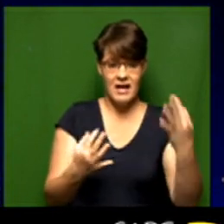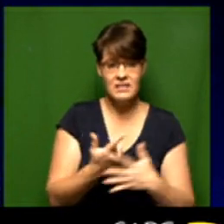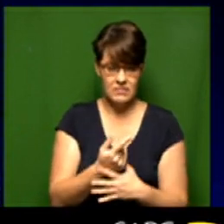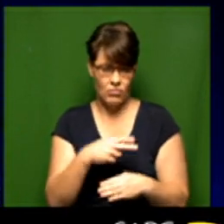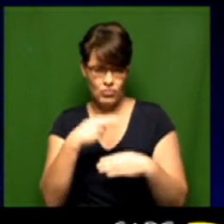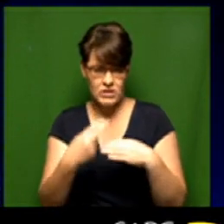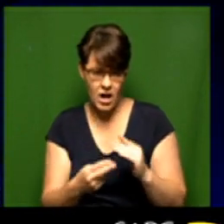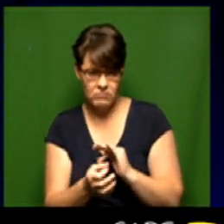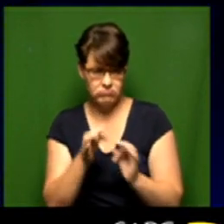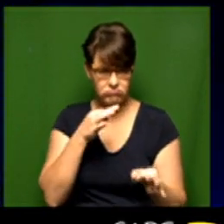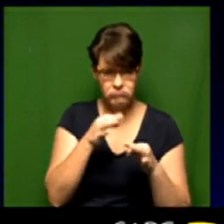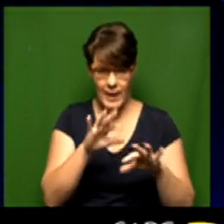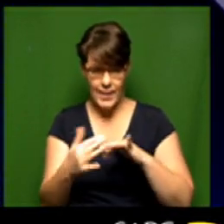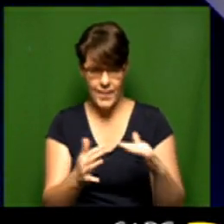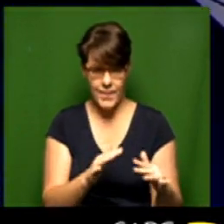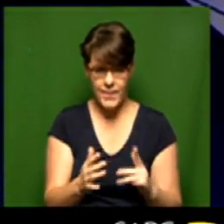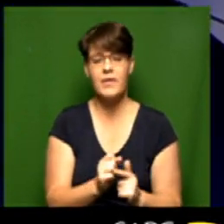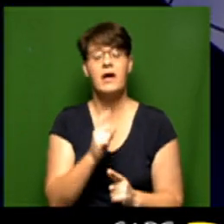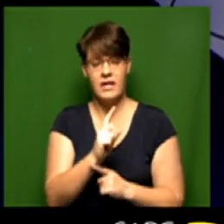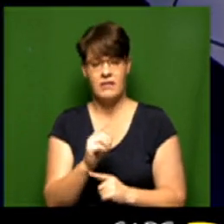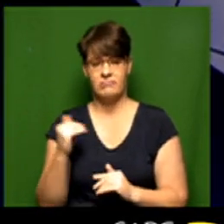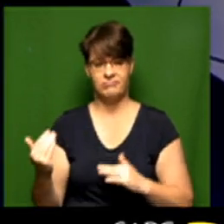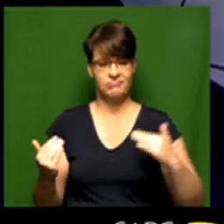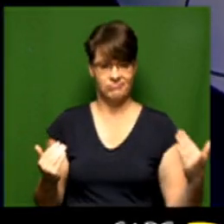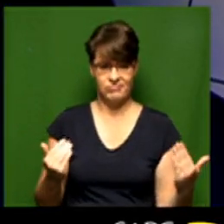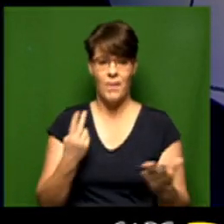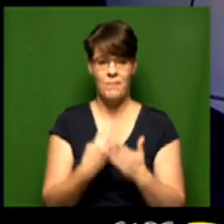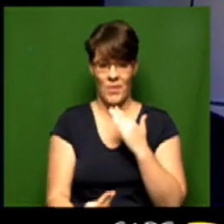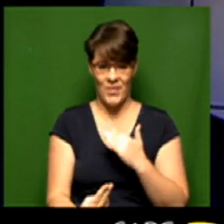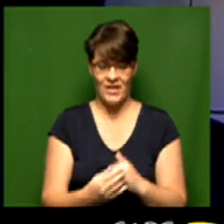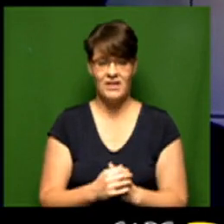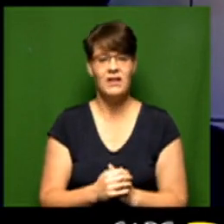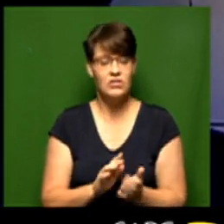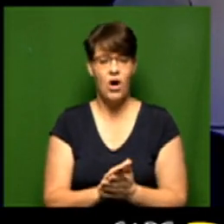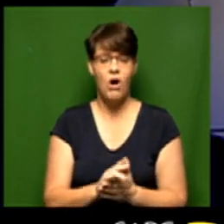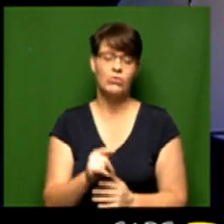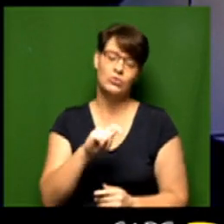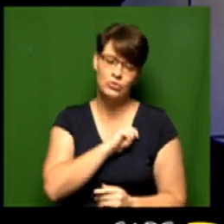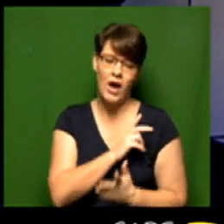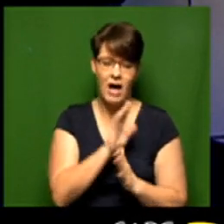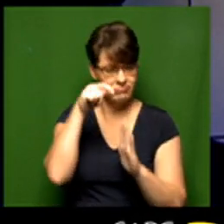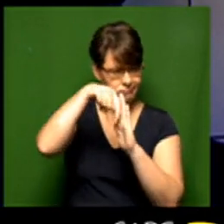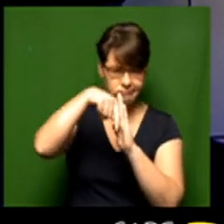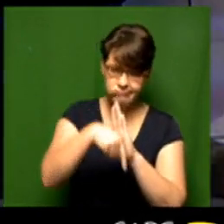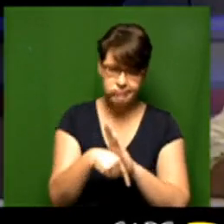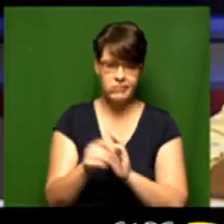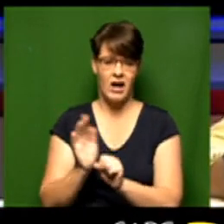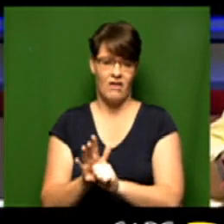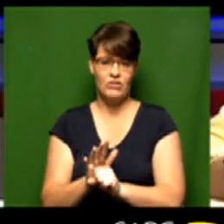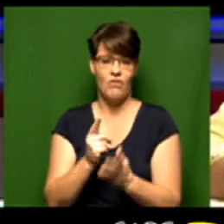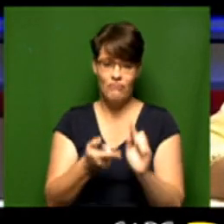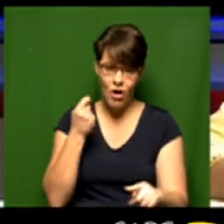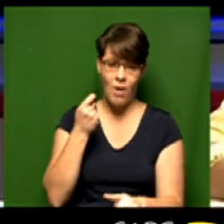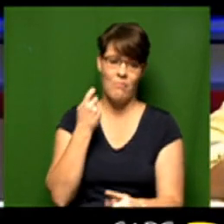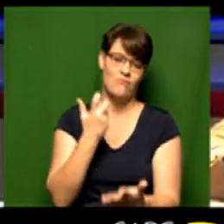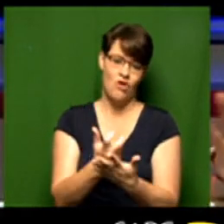the results as well as on the other side so both to my left and my right so we're really going to have comprehensive coverage coming from the rock